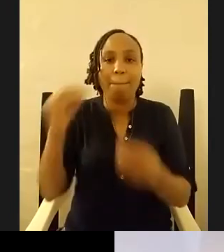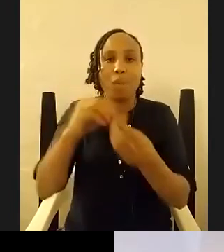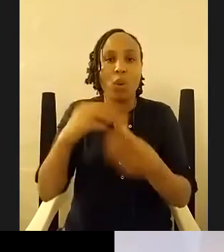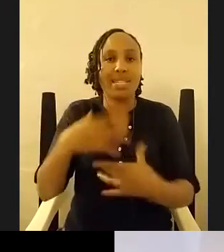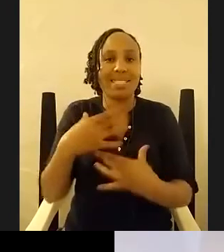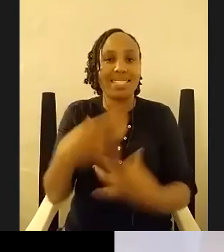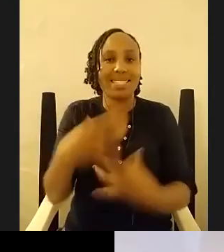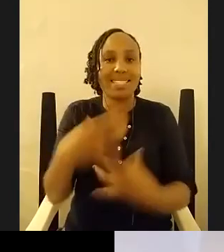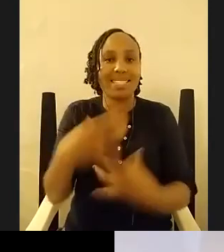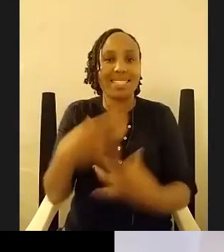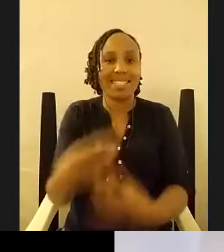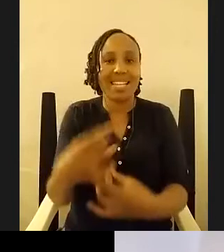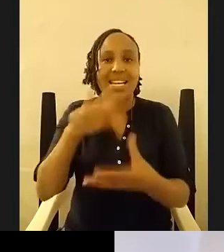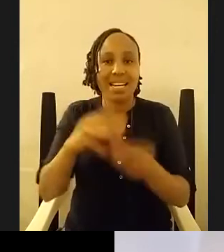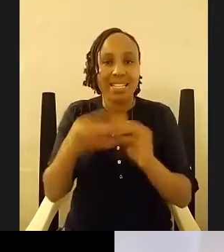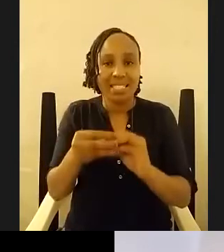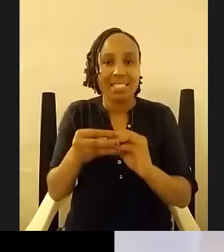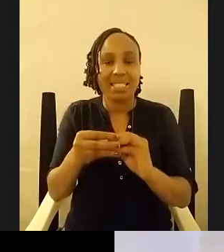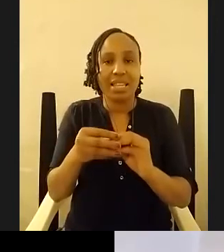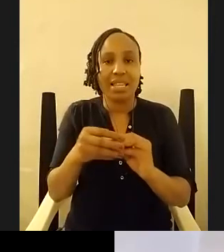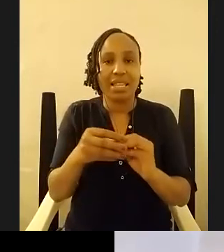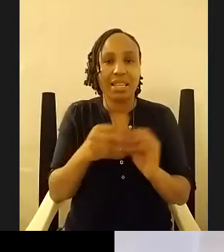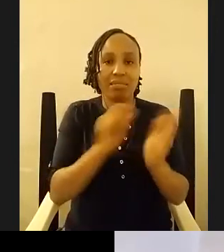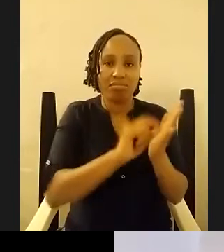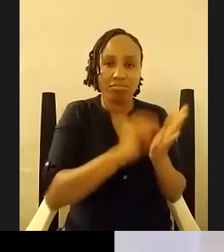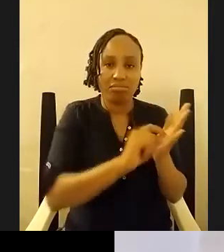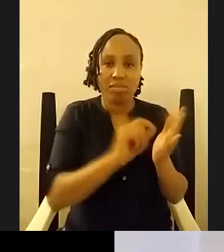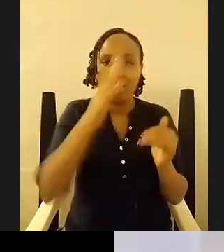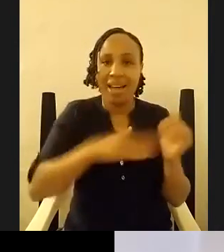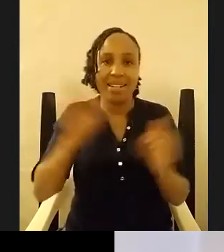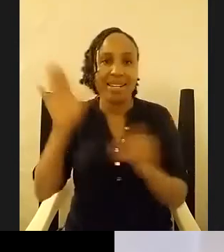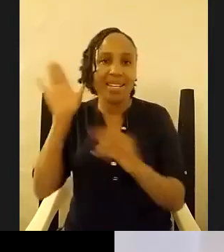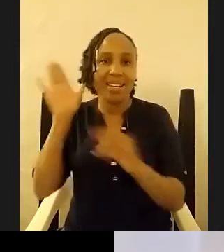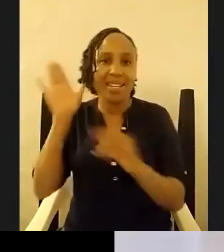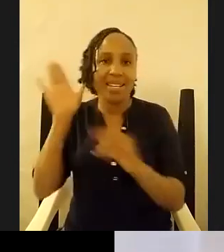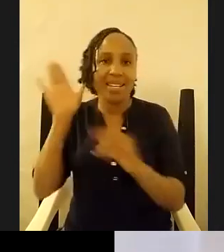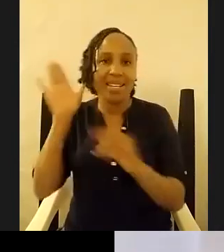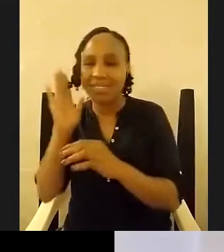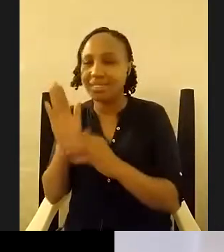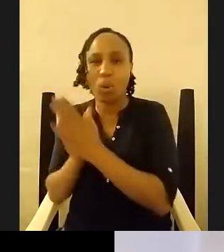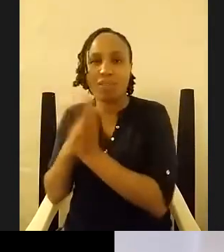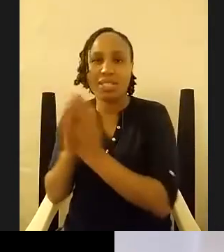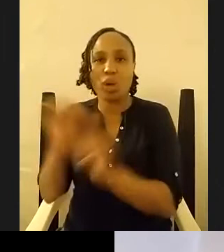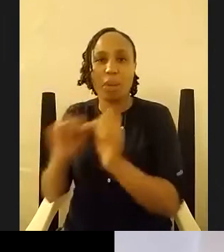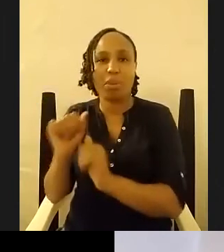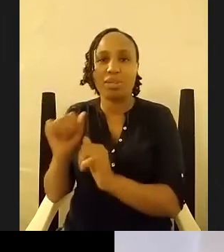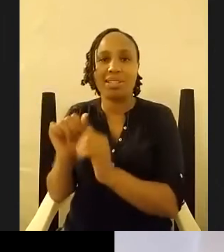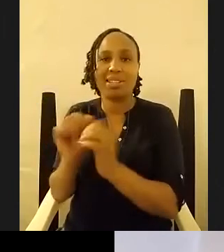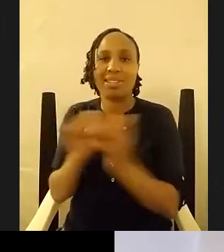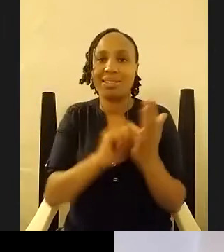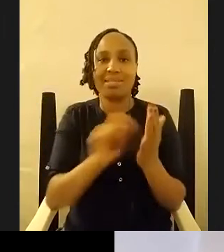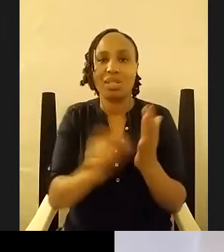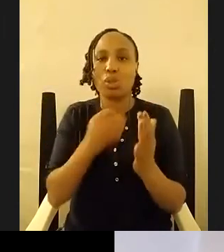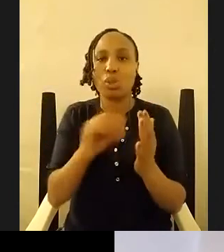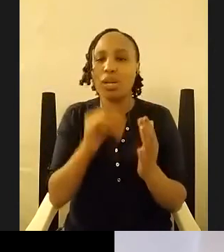than hearing conversations about the art so i don't necessarily engage with reviews unless my publisher or my